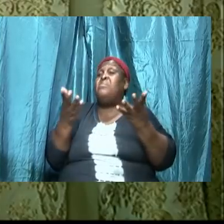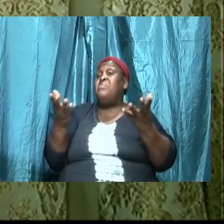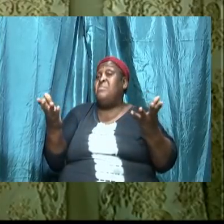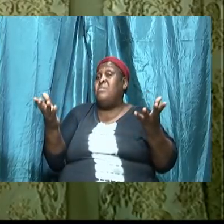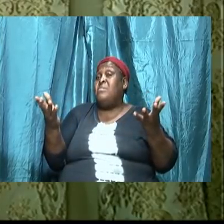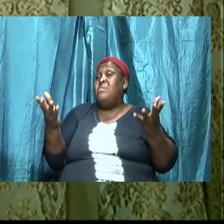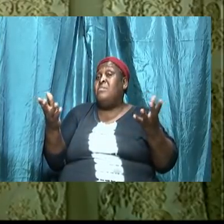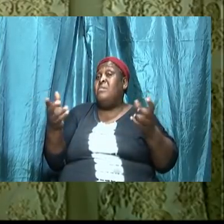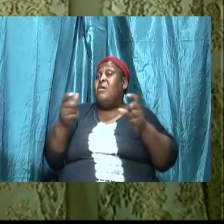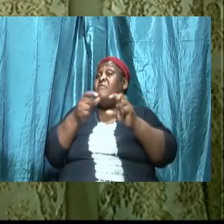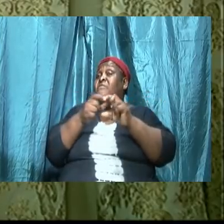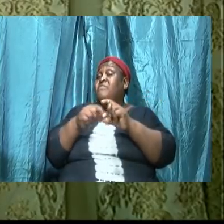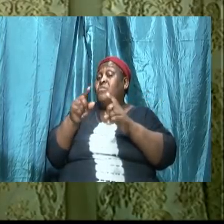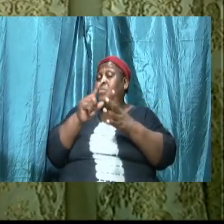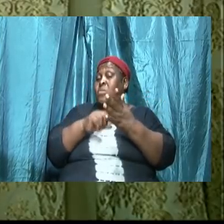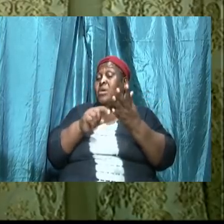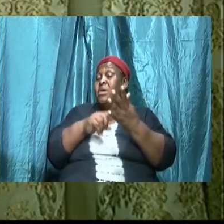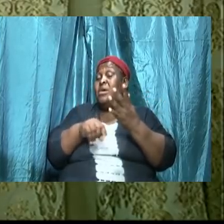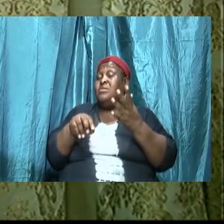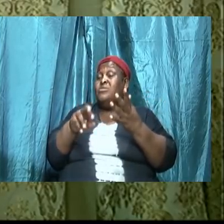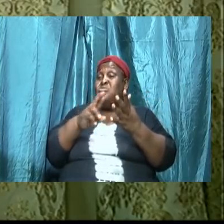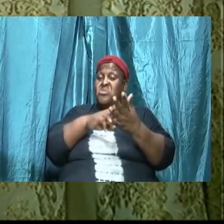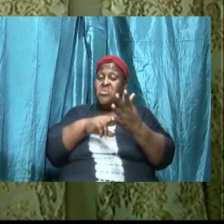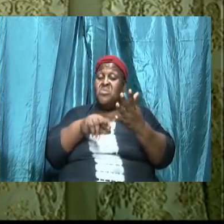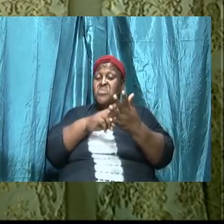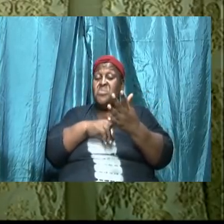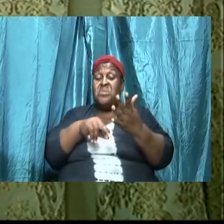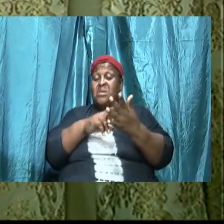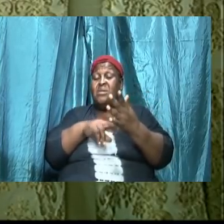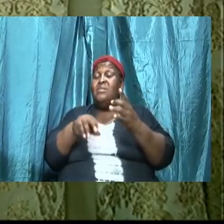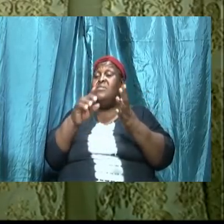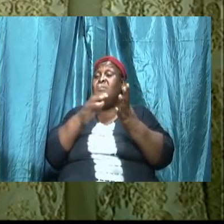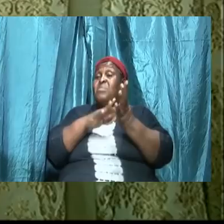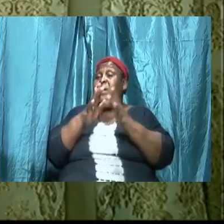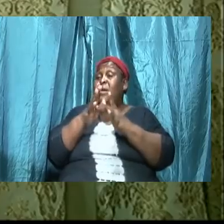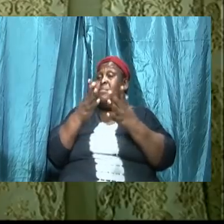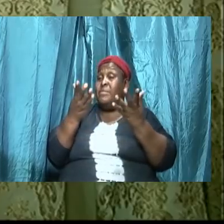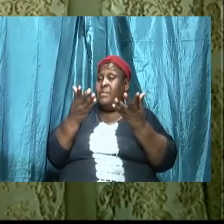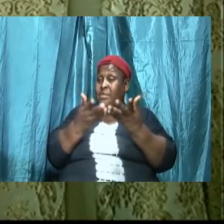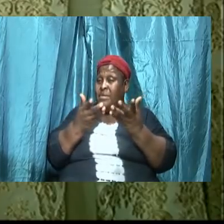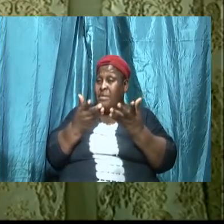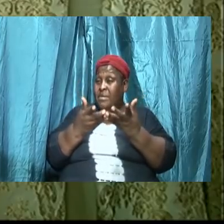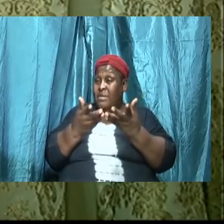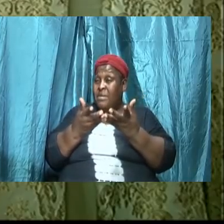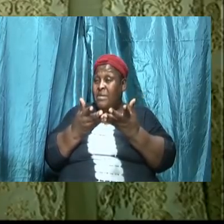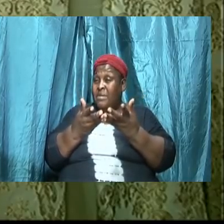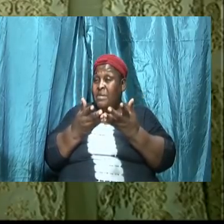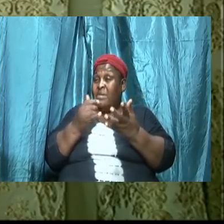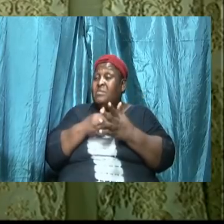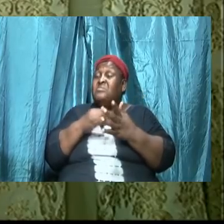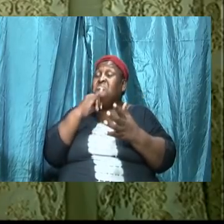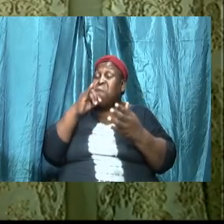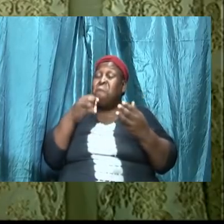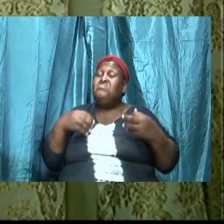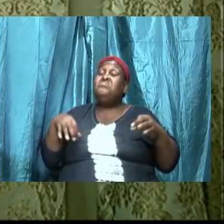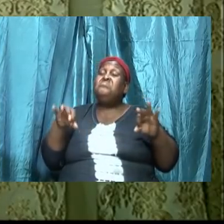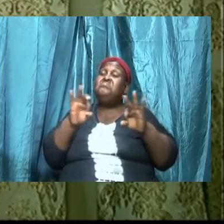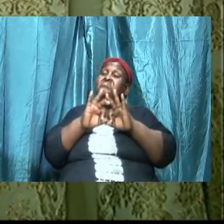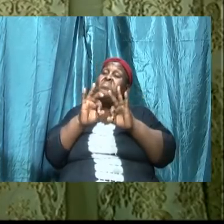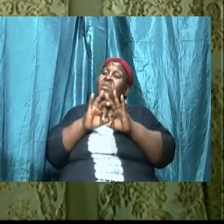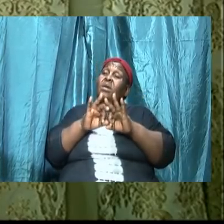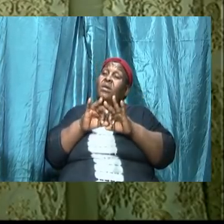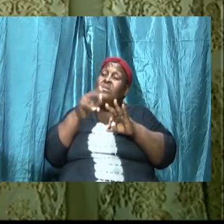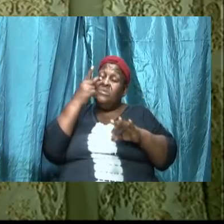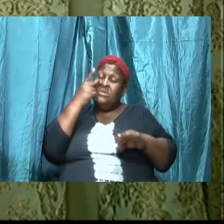is important that we see the